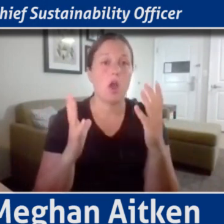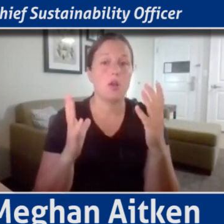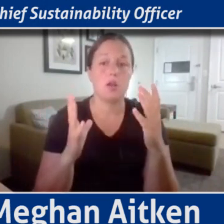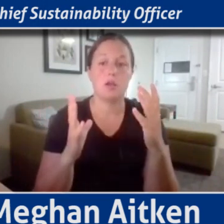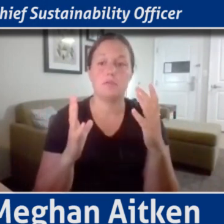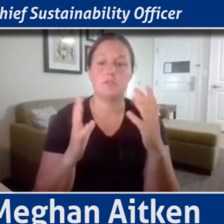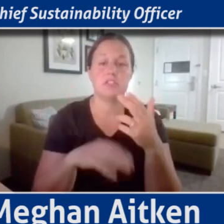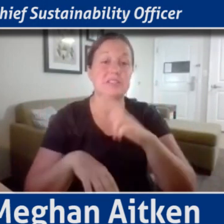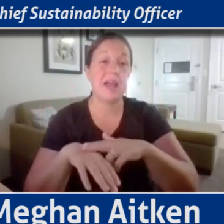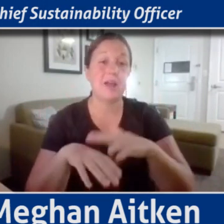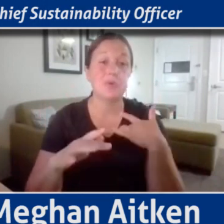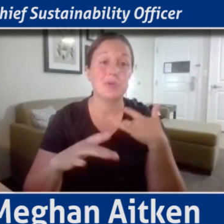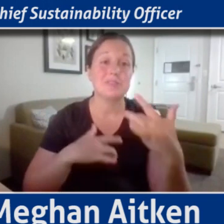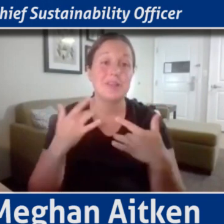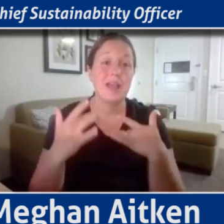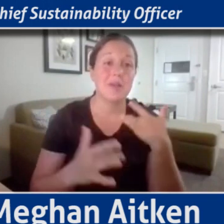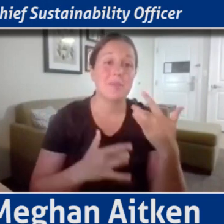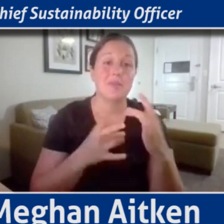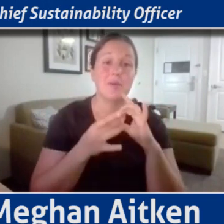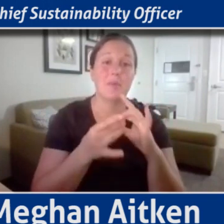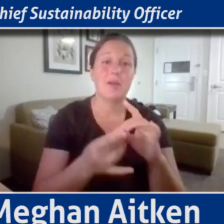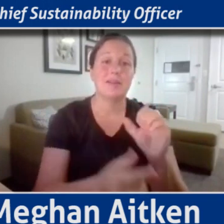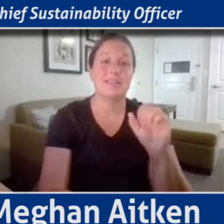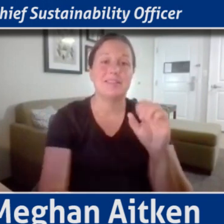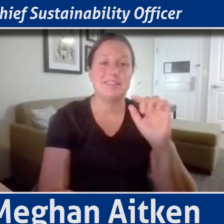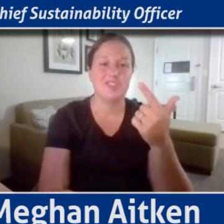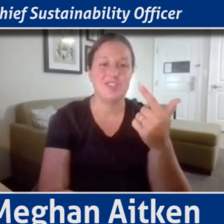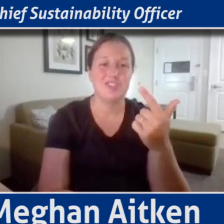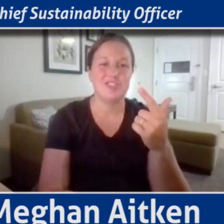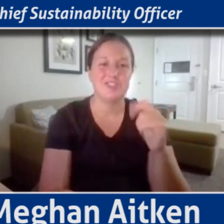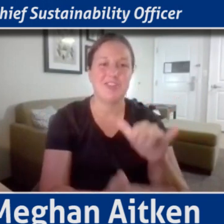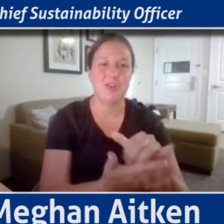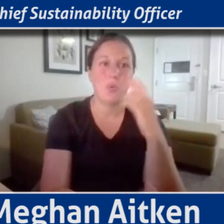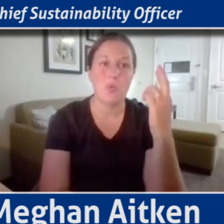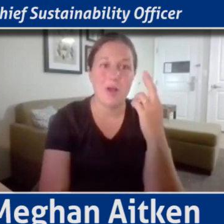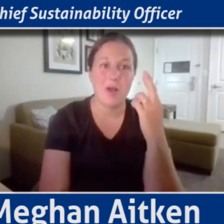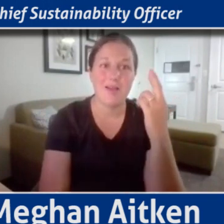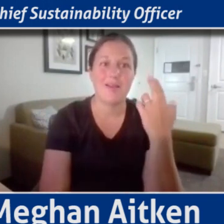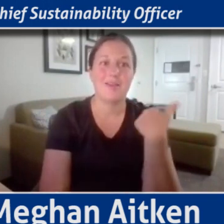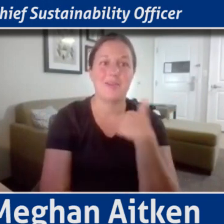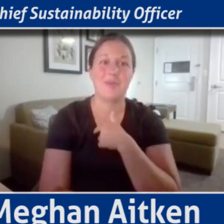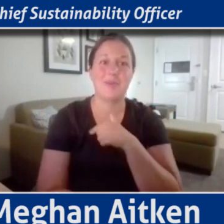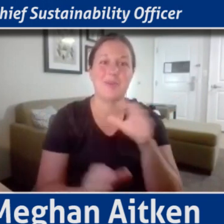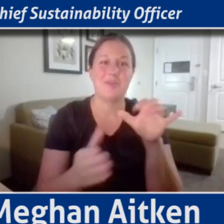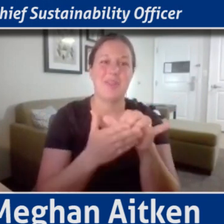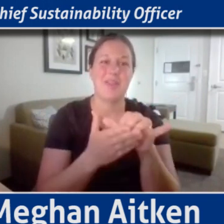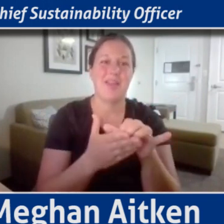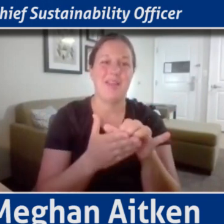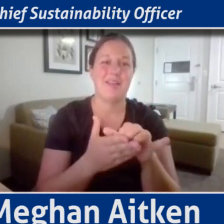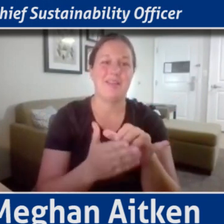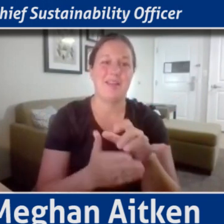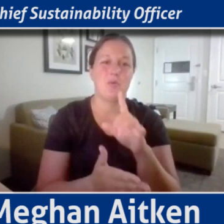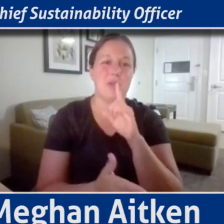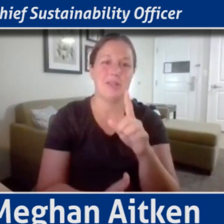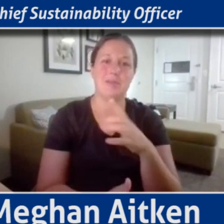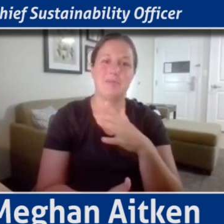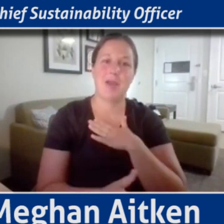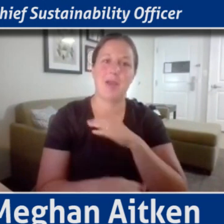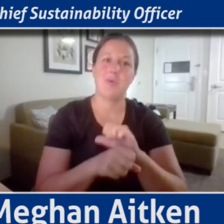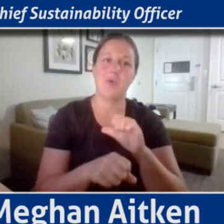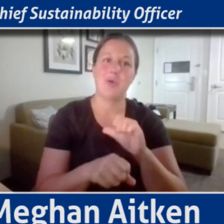the SDGs. There's a reason we're doing this. And it's definitely making me feel very fulfilled in my work. So